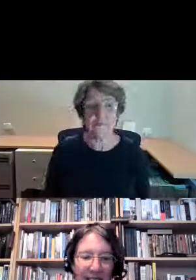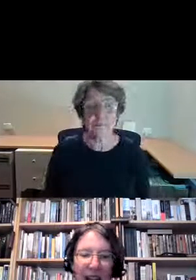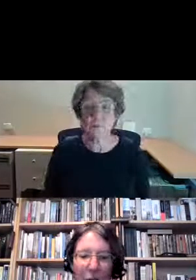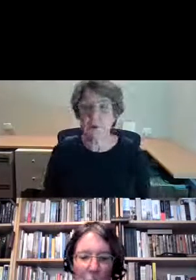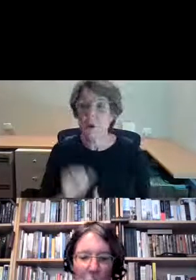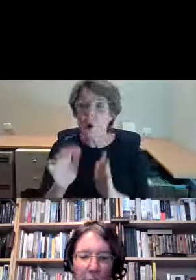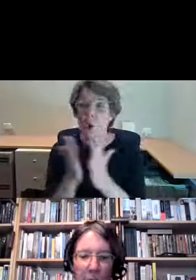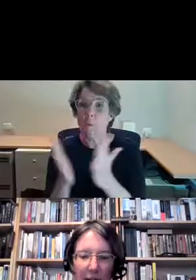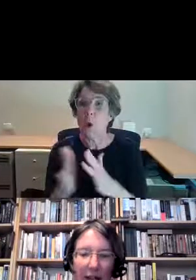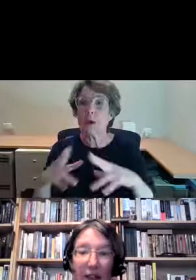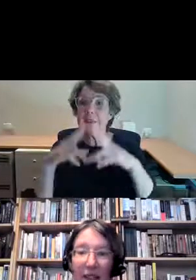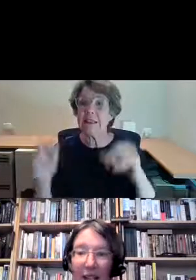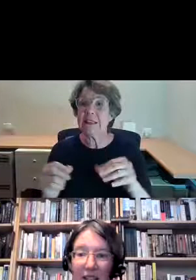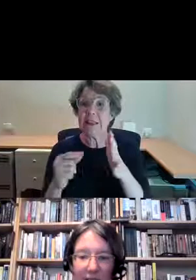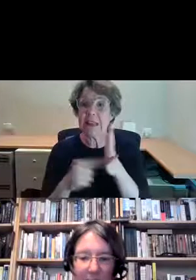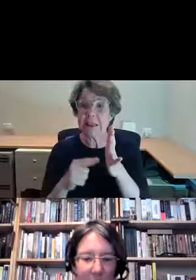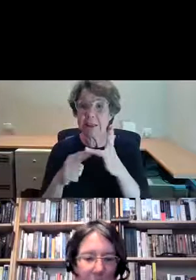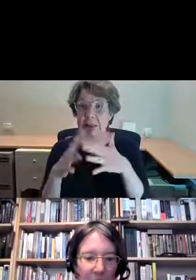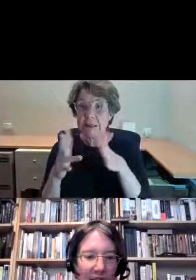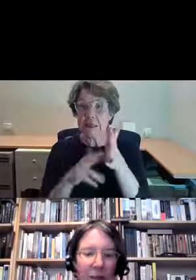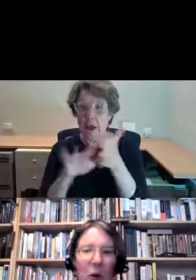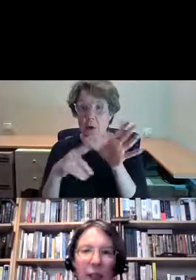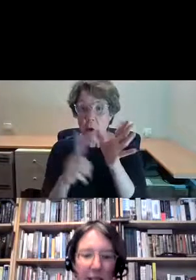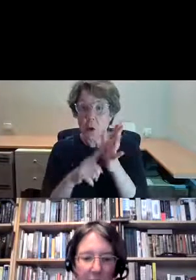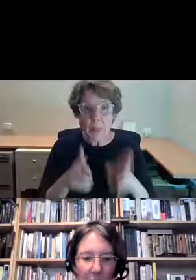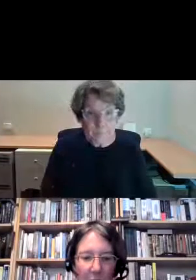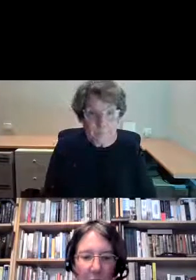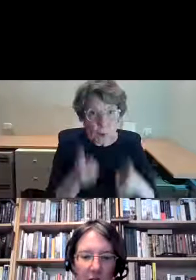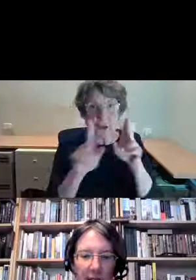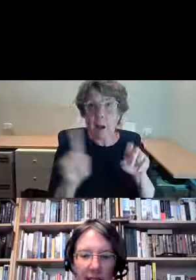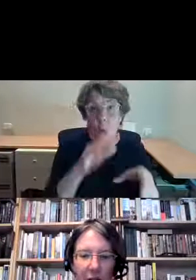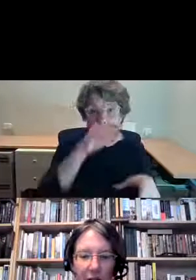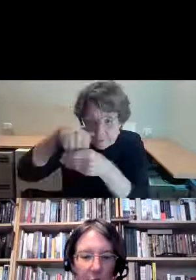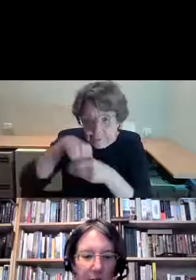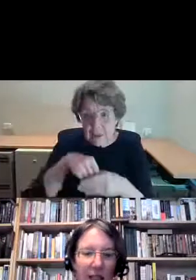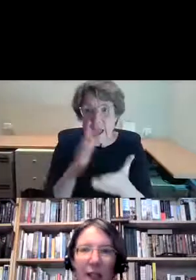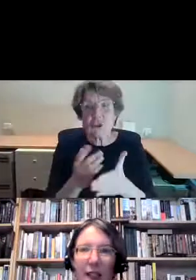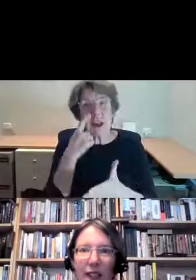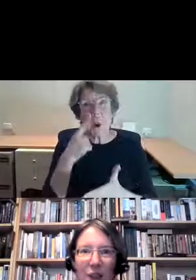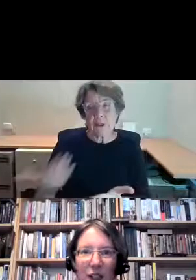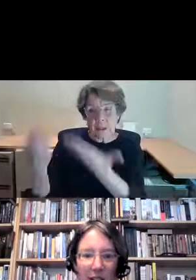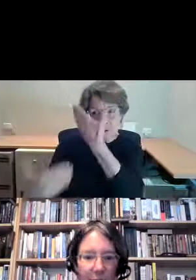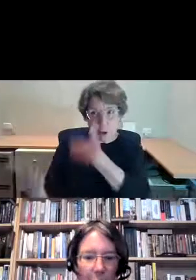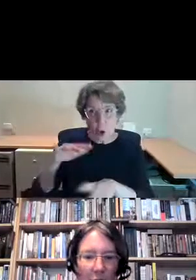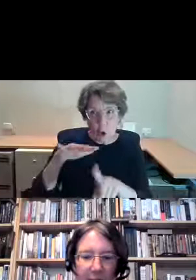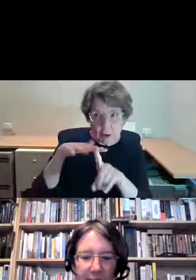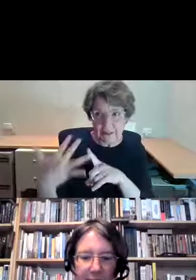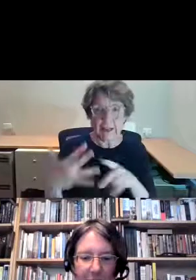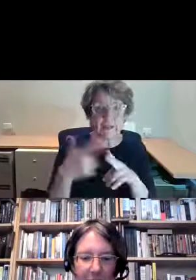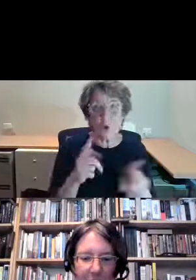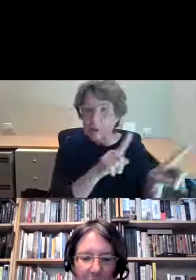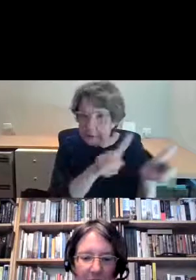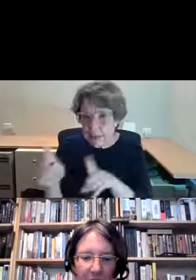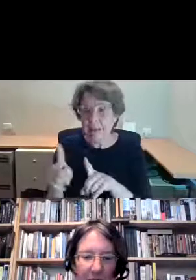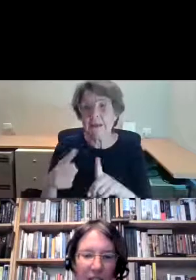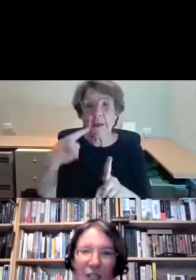Sydney Town Hall, the building and its collection, explores the historical context for these objects and their significance for our city.